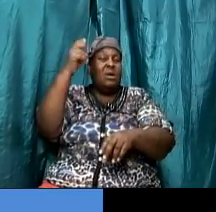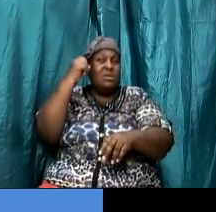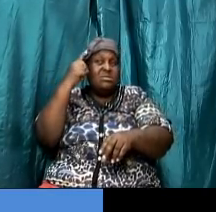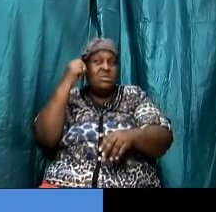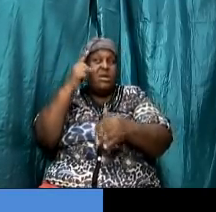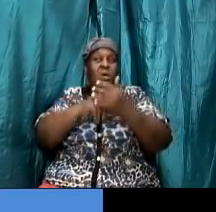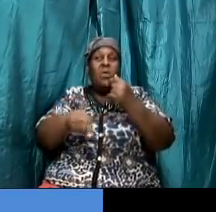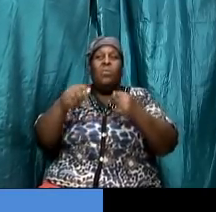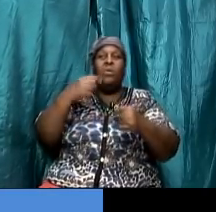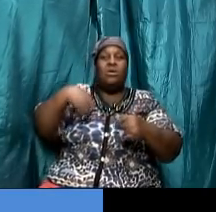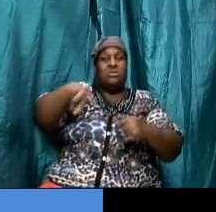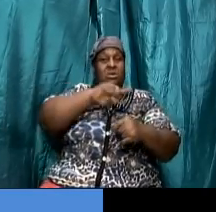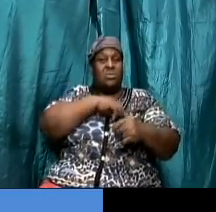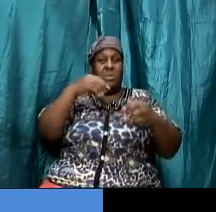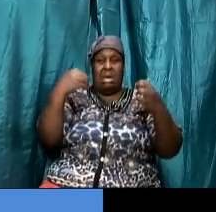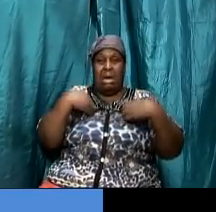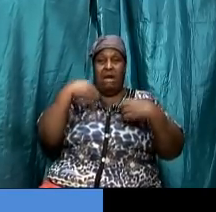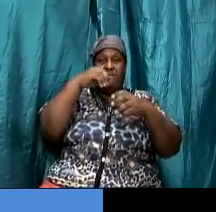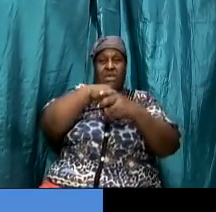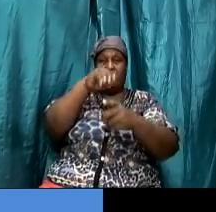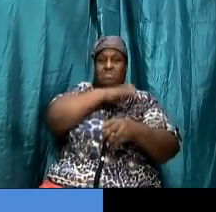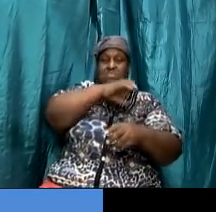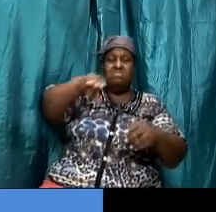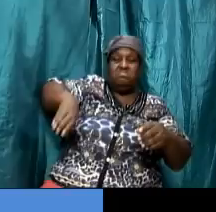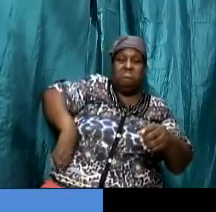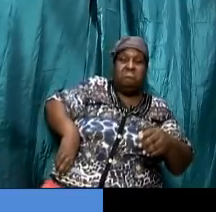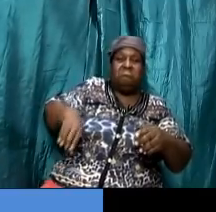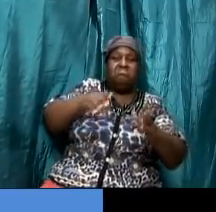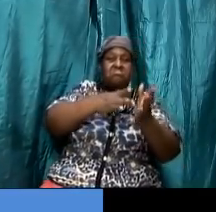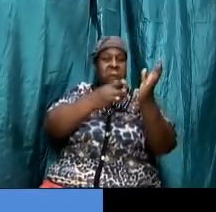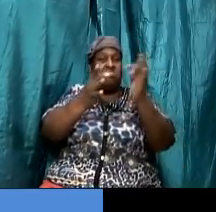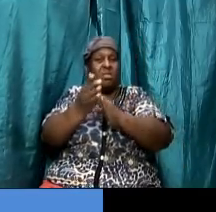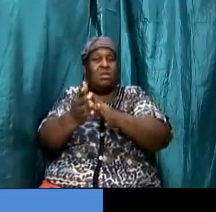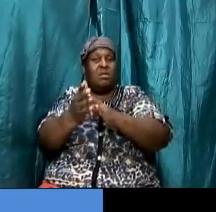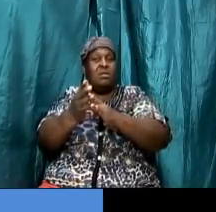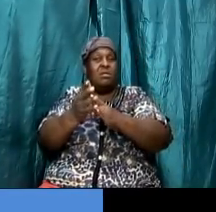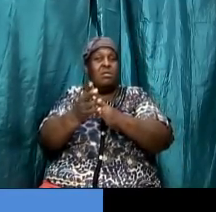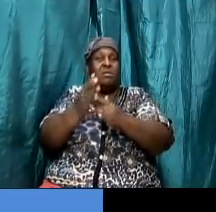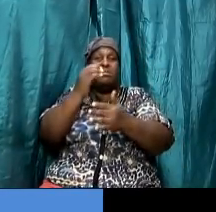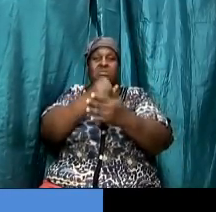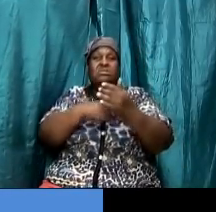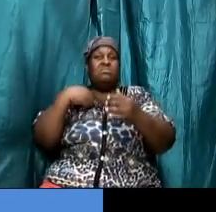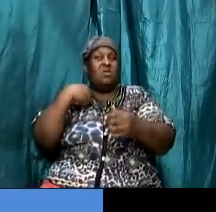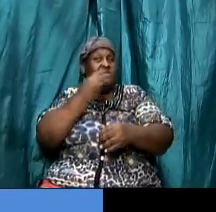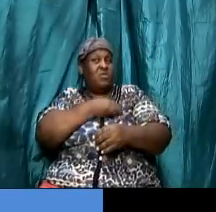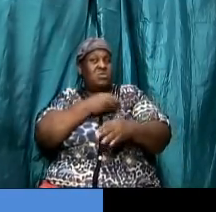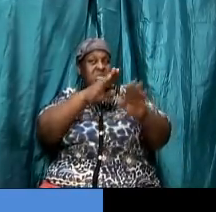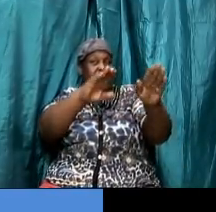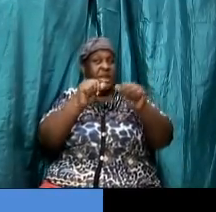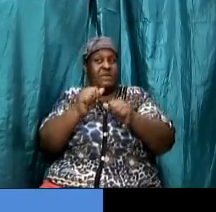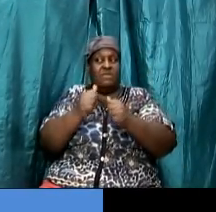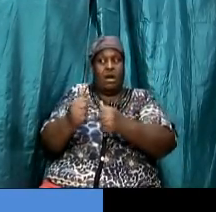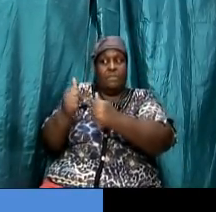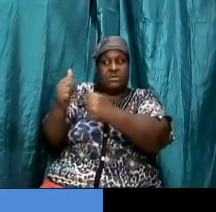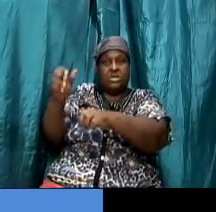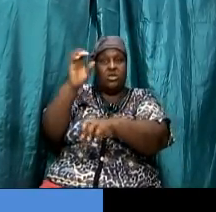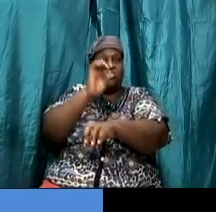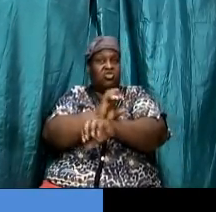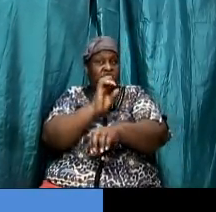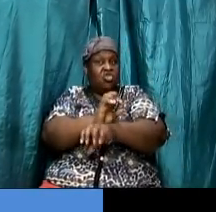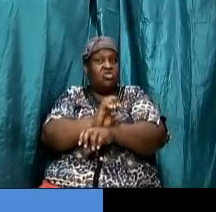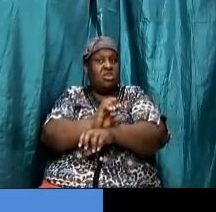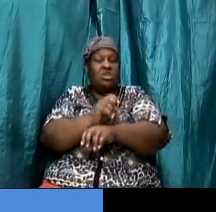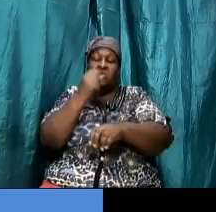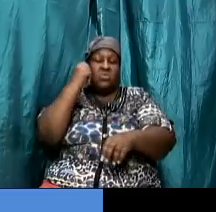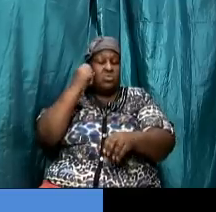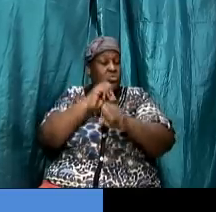jesus some of us leave the apostolic church because we don't understand what we really have and we say we're going to join to this and that and we're